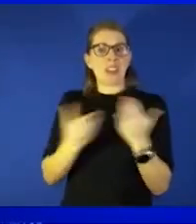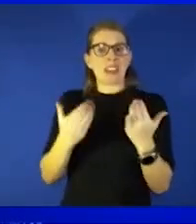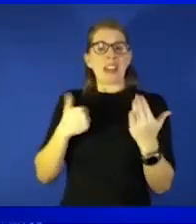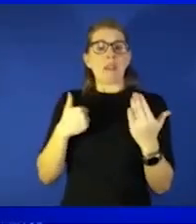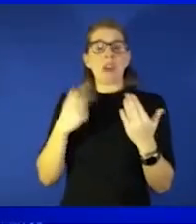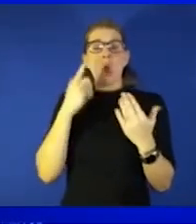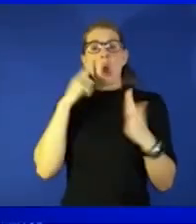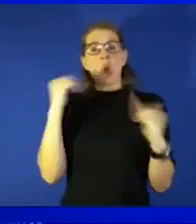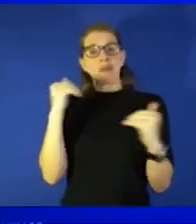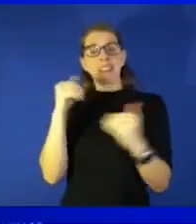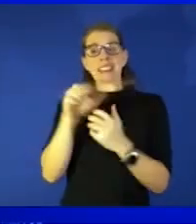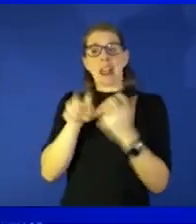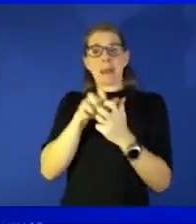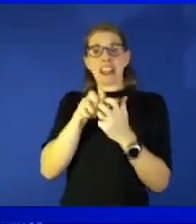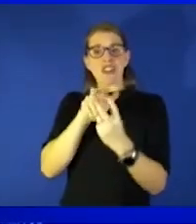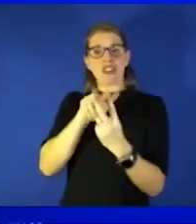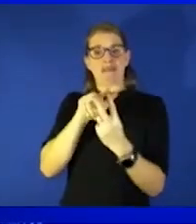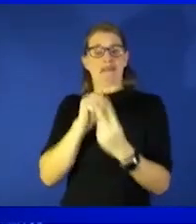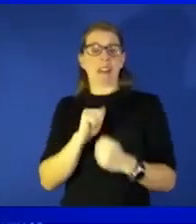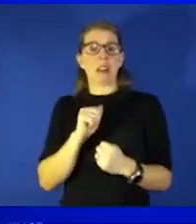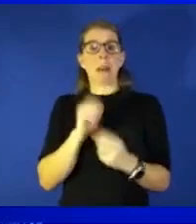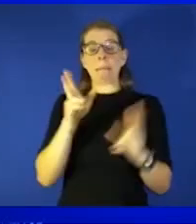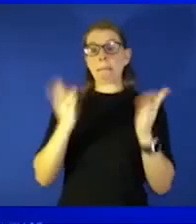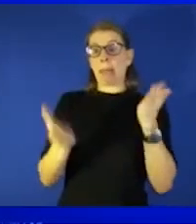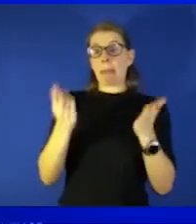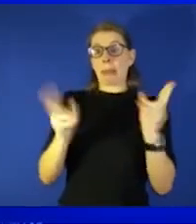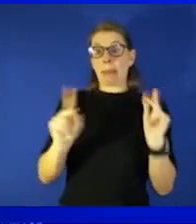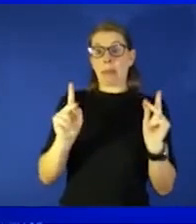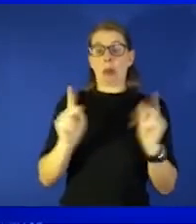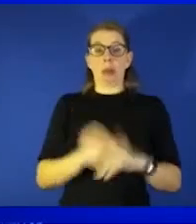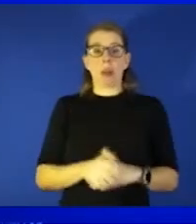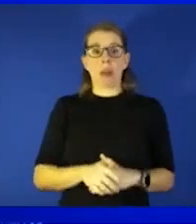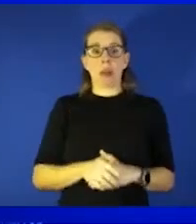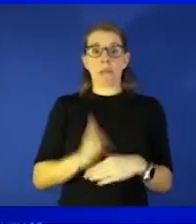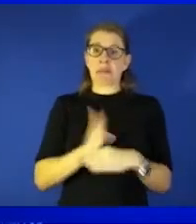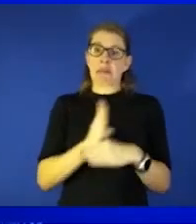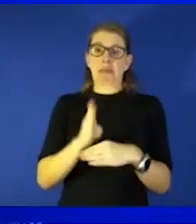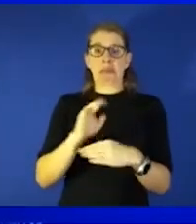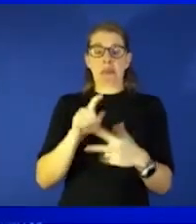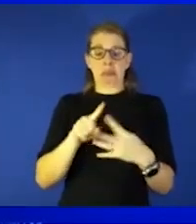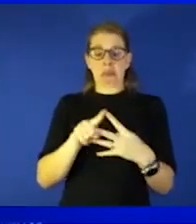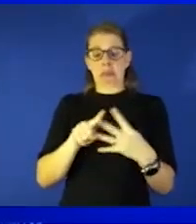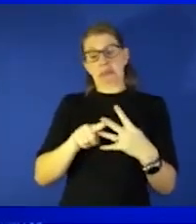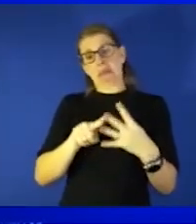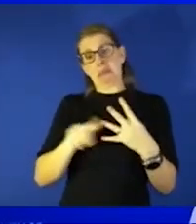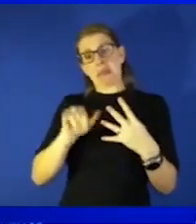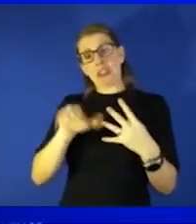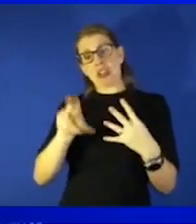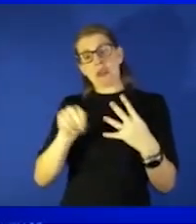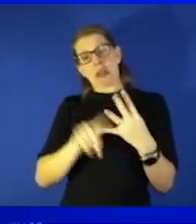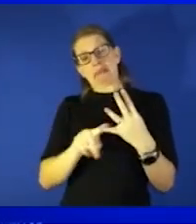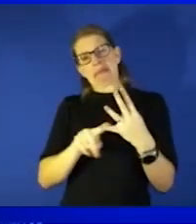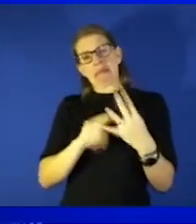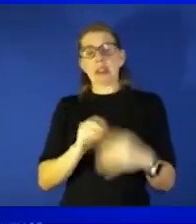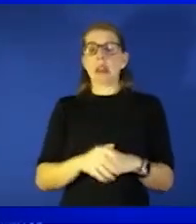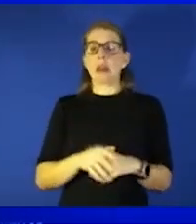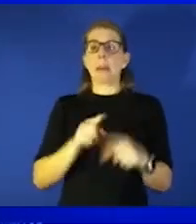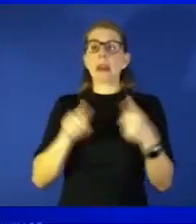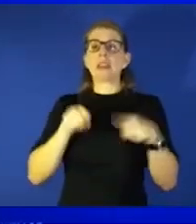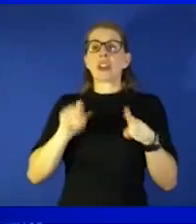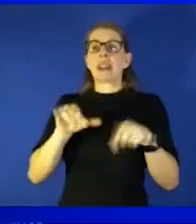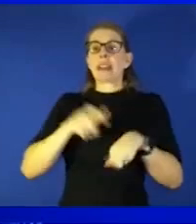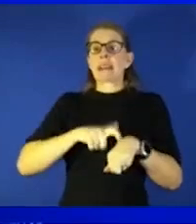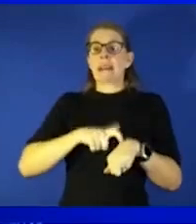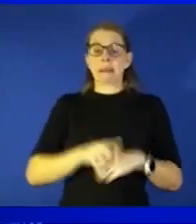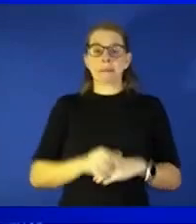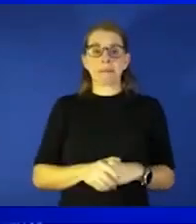have heard Dr. Fauci say maybe the peak will be I think what mid-January or late January I thought he said but during that time we